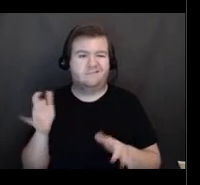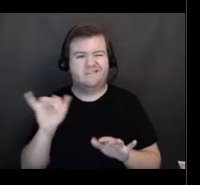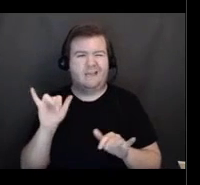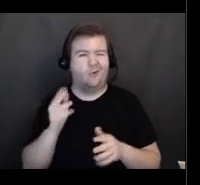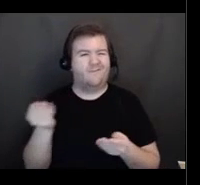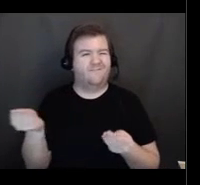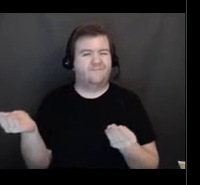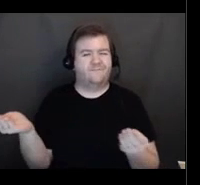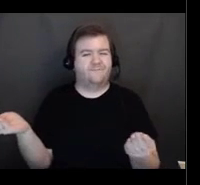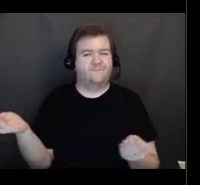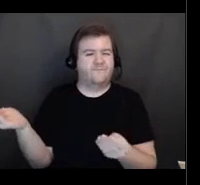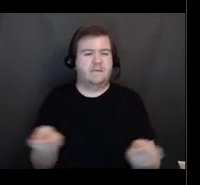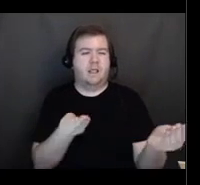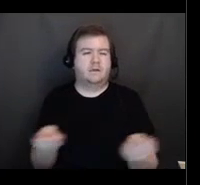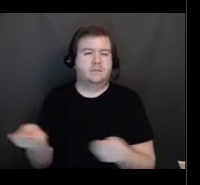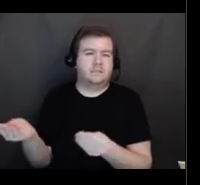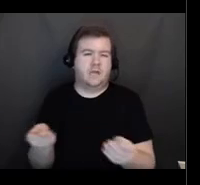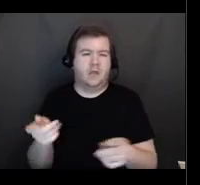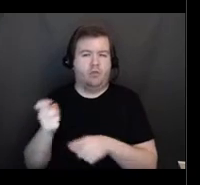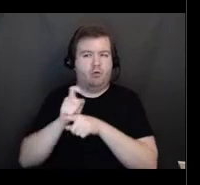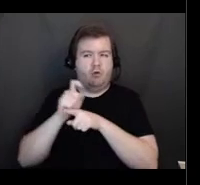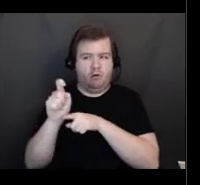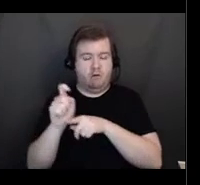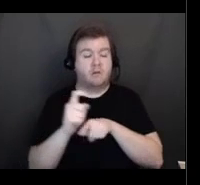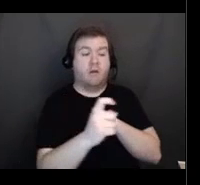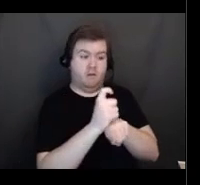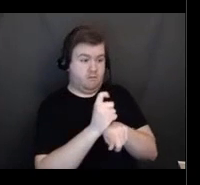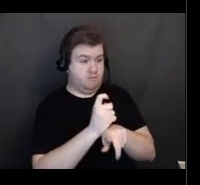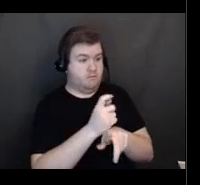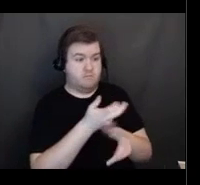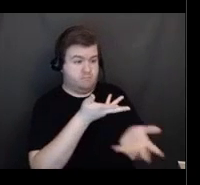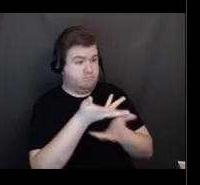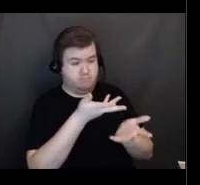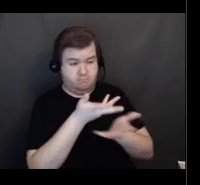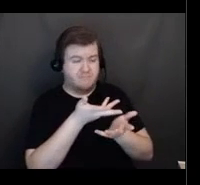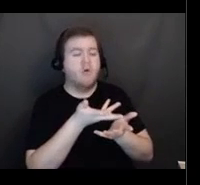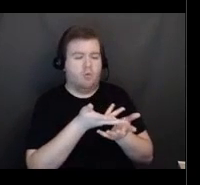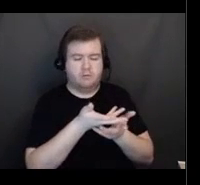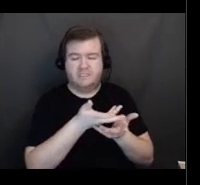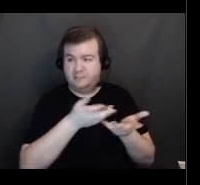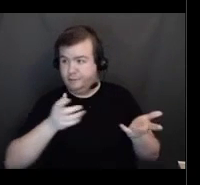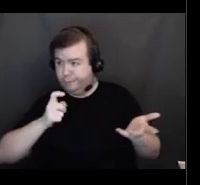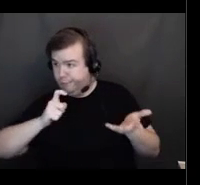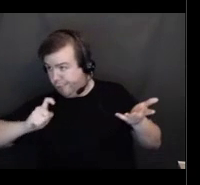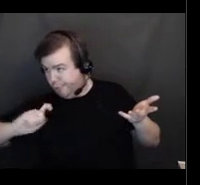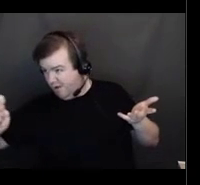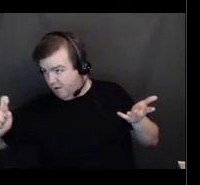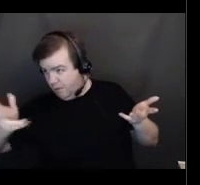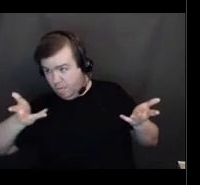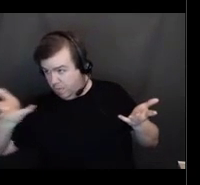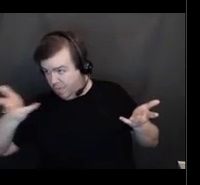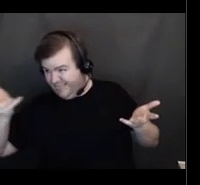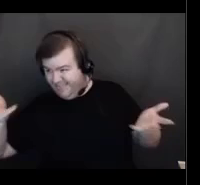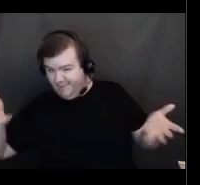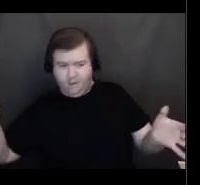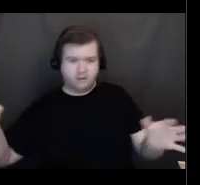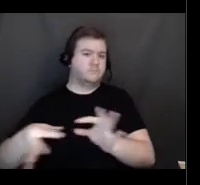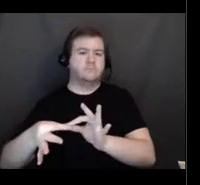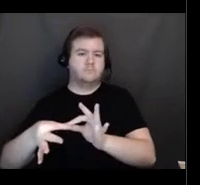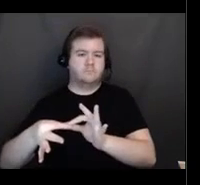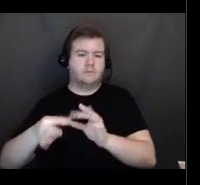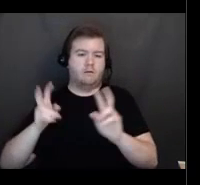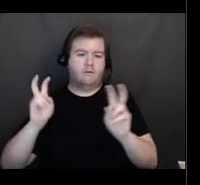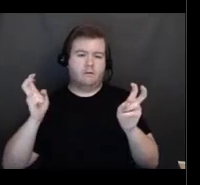facilitating the call between the recipient and the provider. We call that a warm